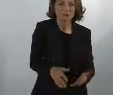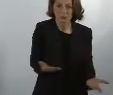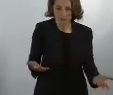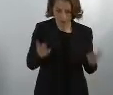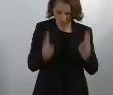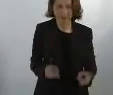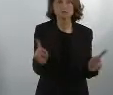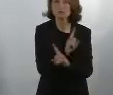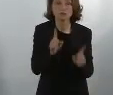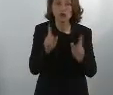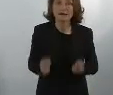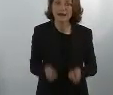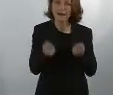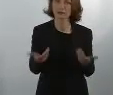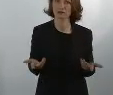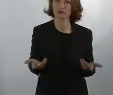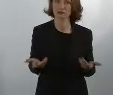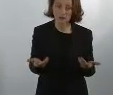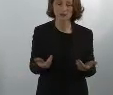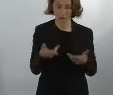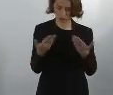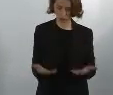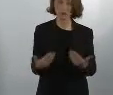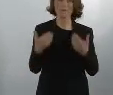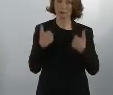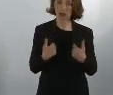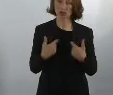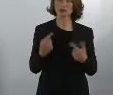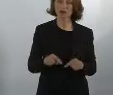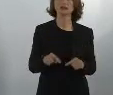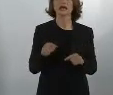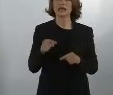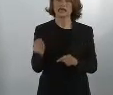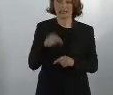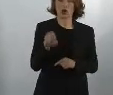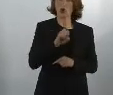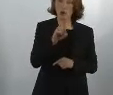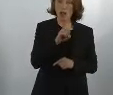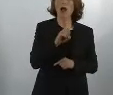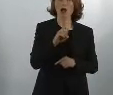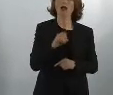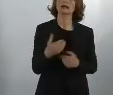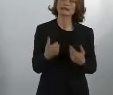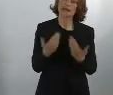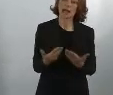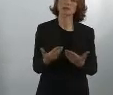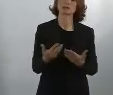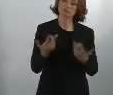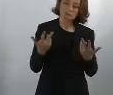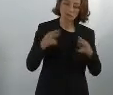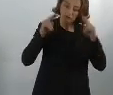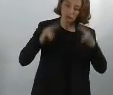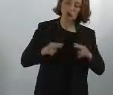this also includes saving people from drowning, saving people at sea and having a good